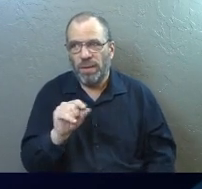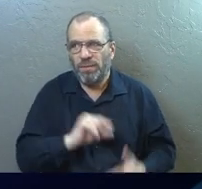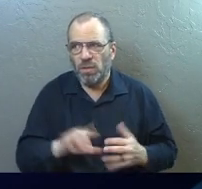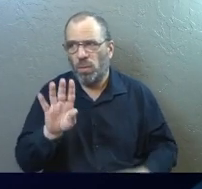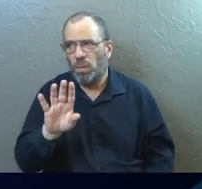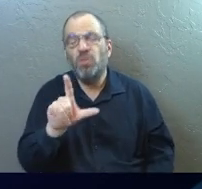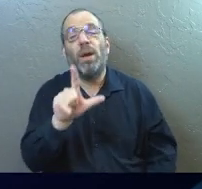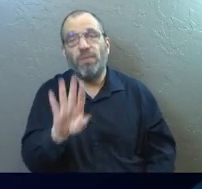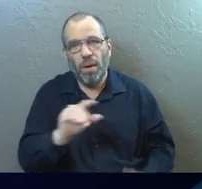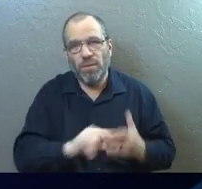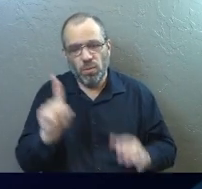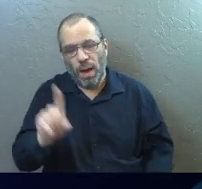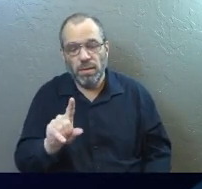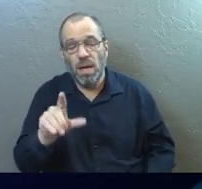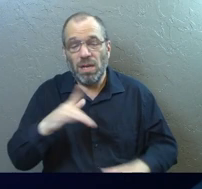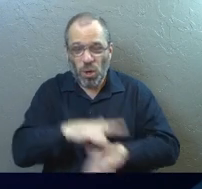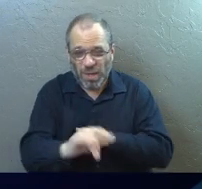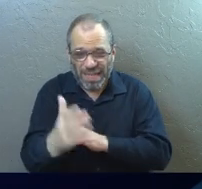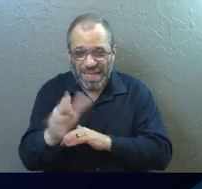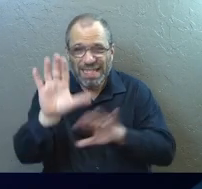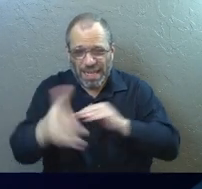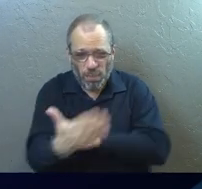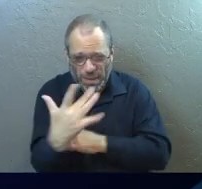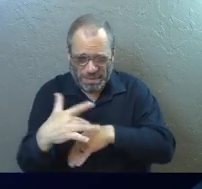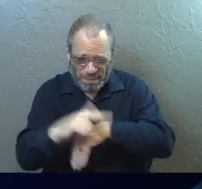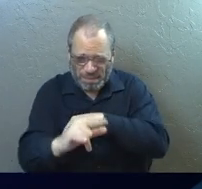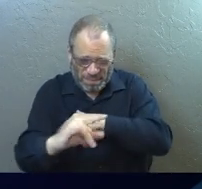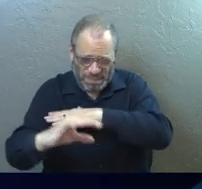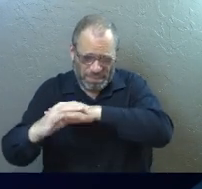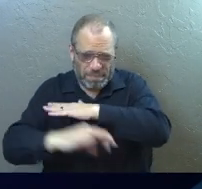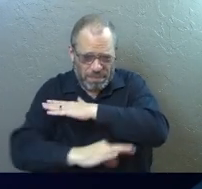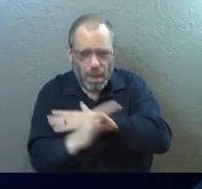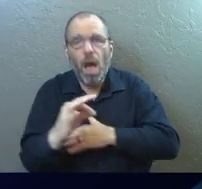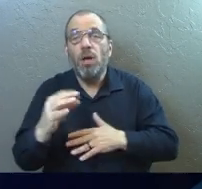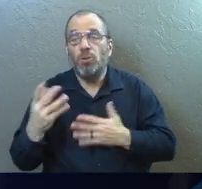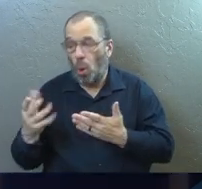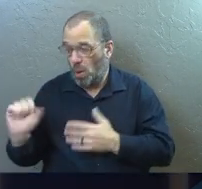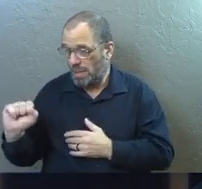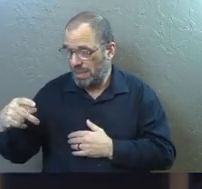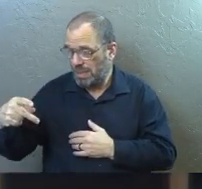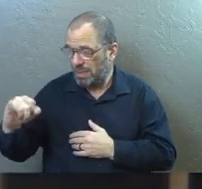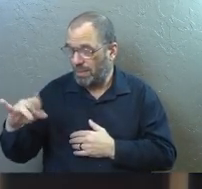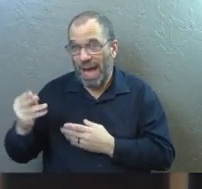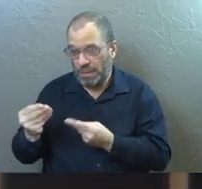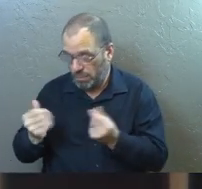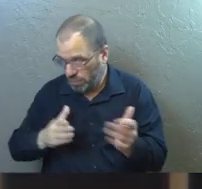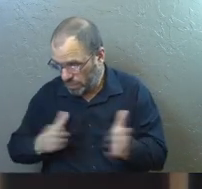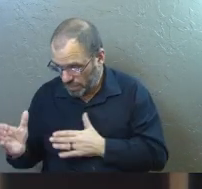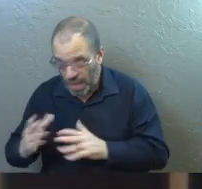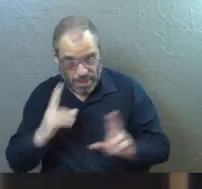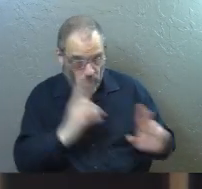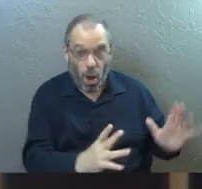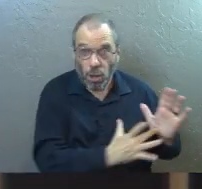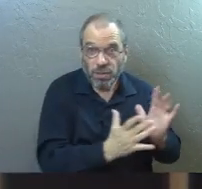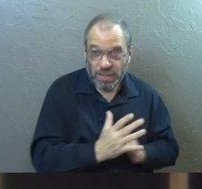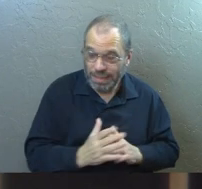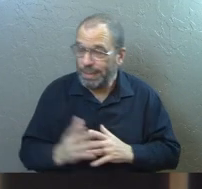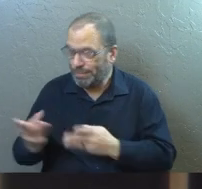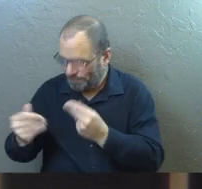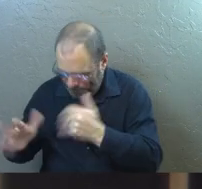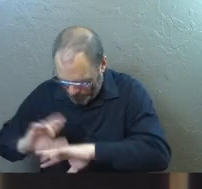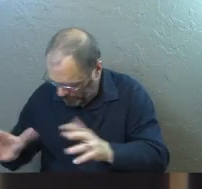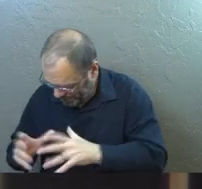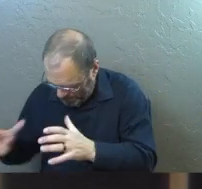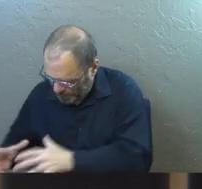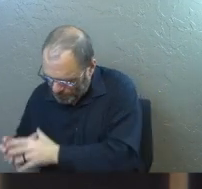But very early Sunday morning, the women went to the tomb, taking the spices that they had prepared because they're here to honor Jesus's body.